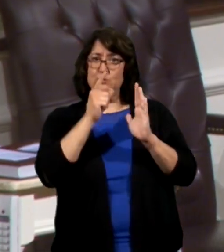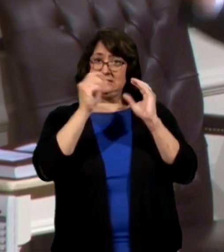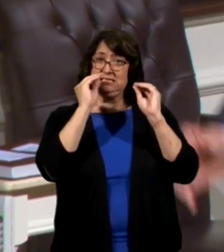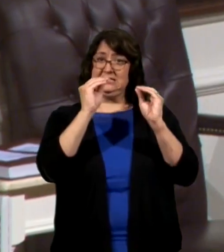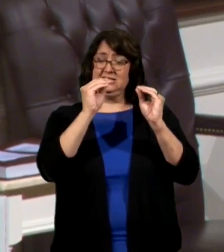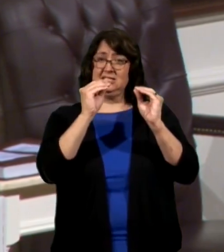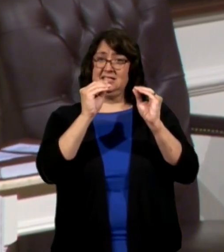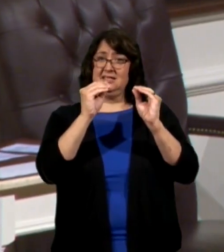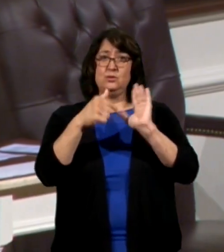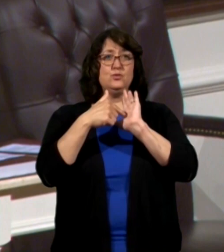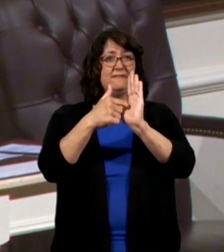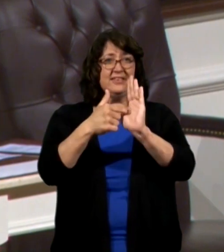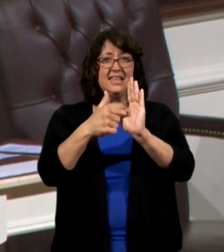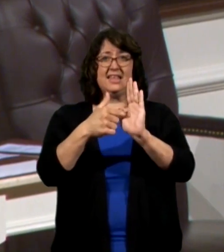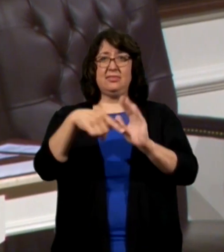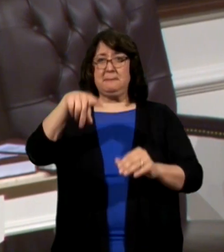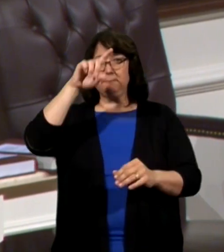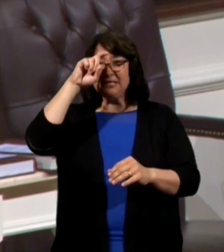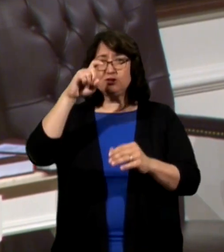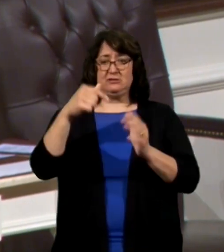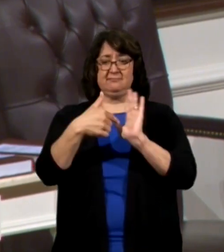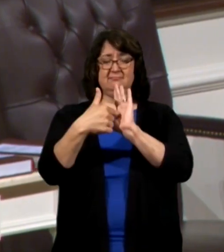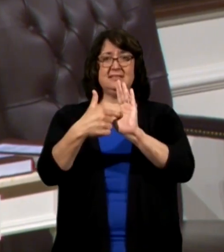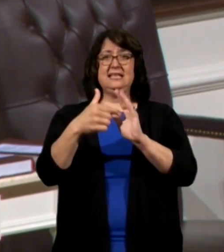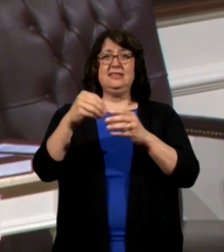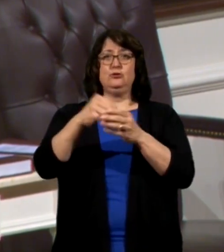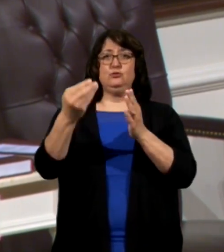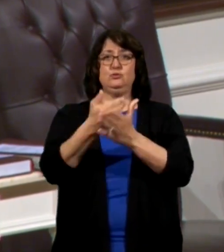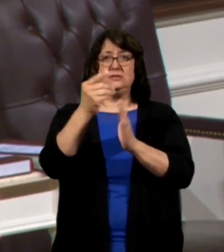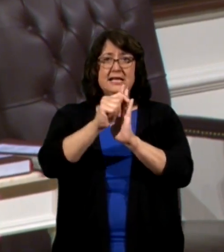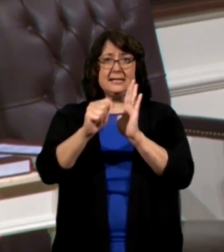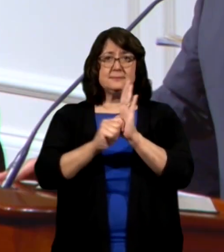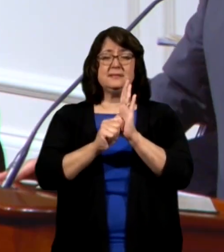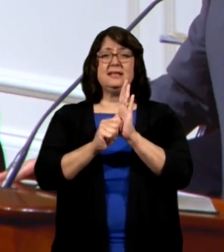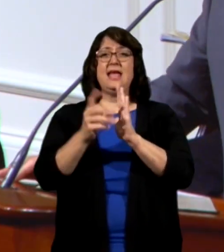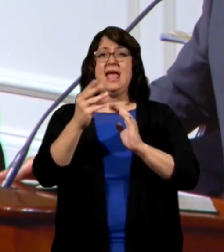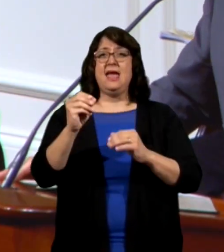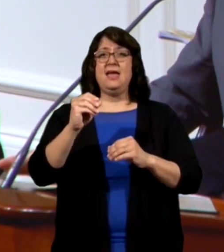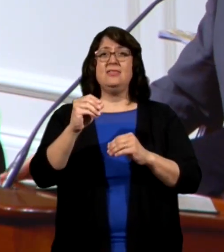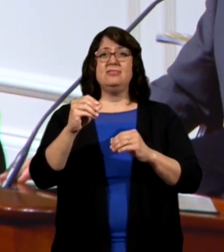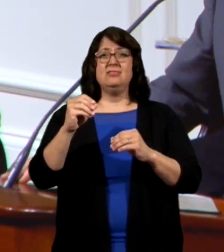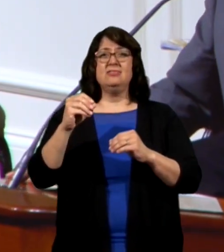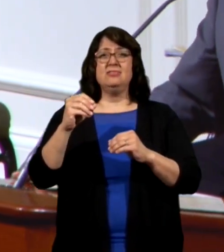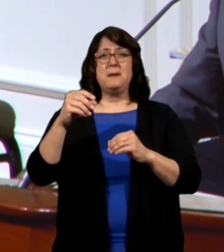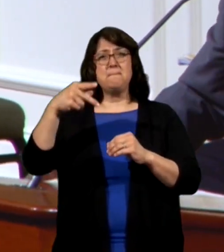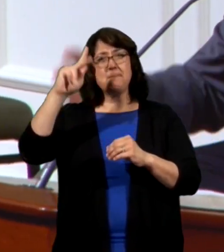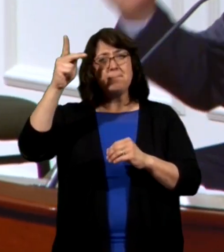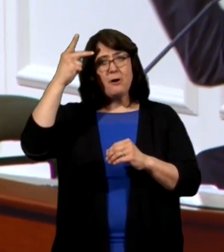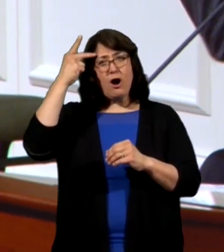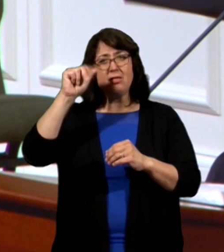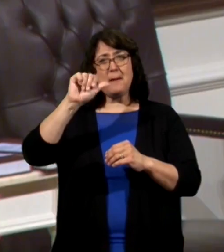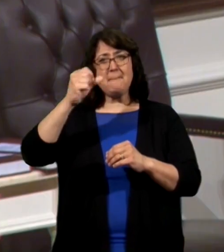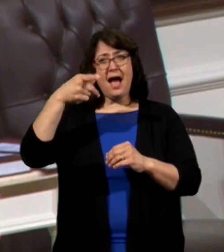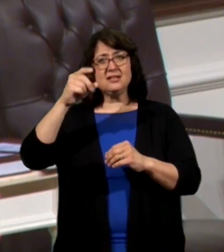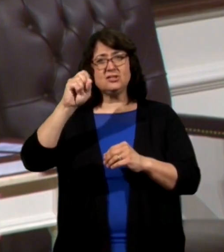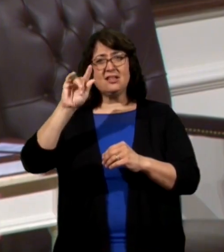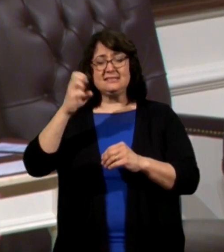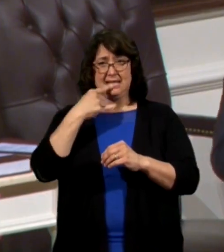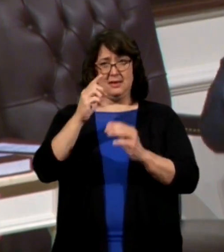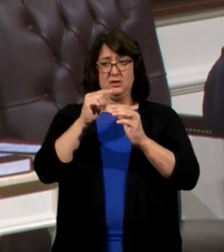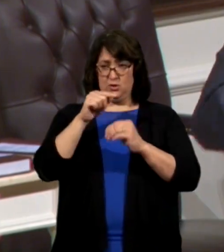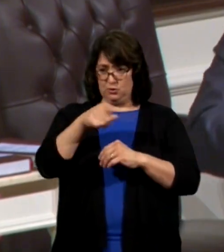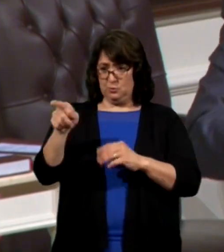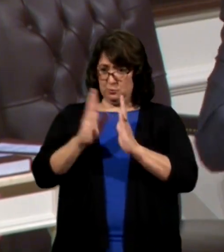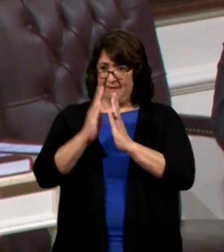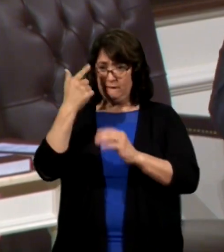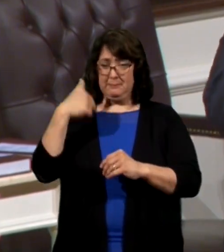revealing the mysteries that were revealed in the New Testament, and the apostle Paul says to them, would you pray for